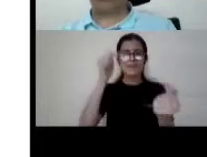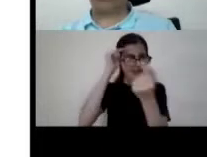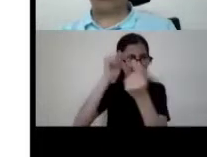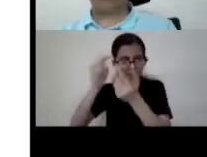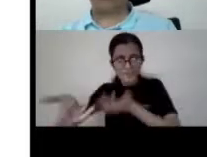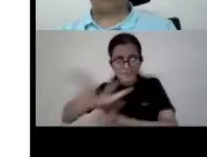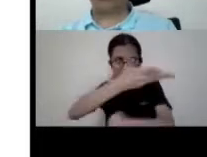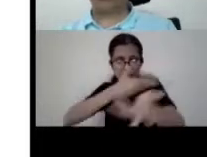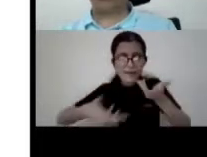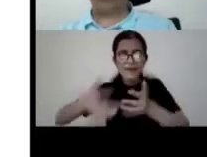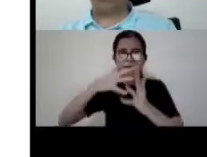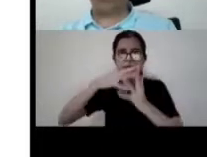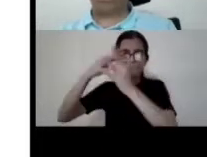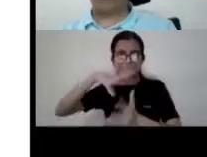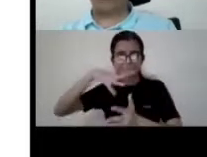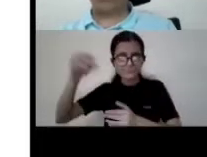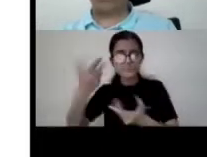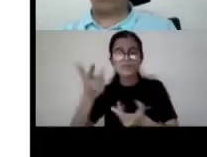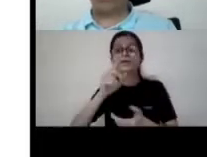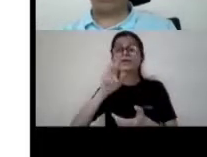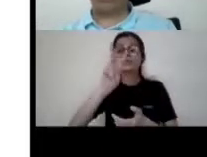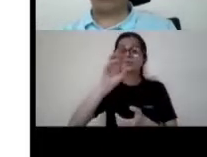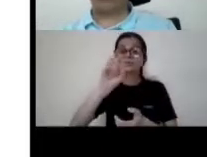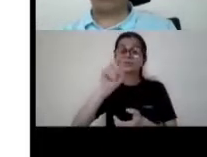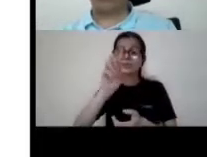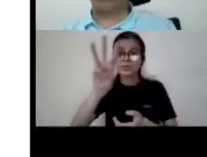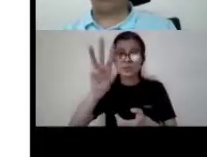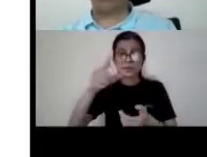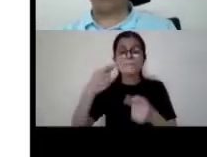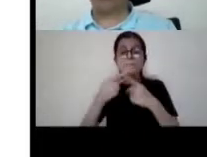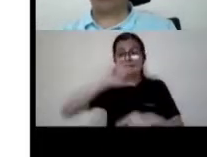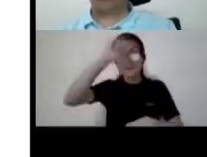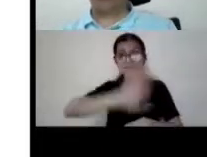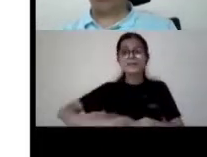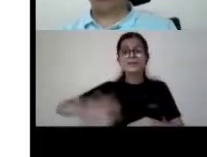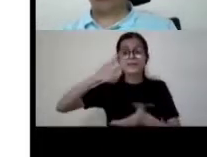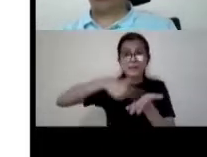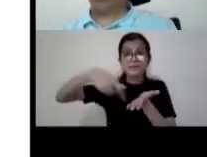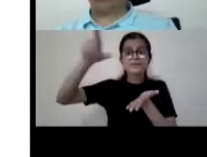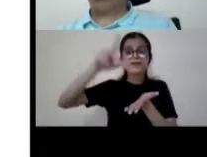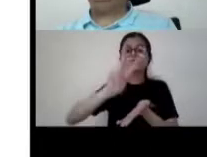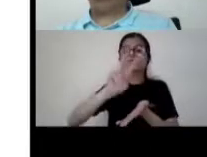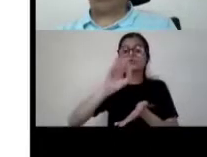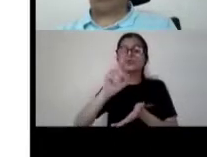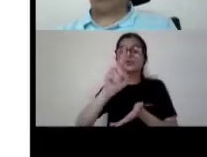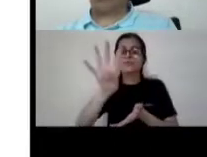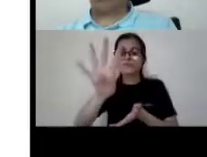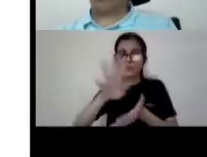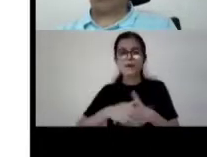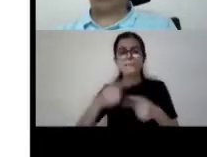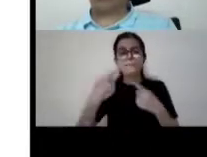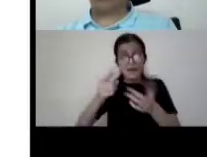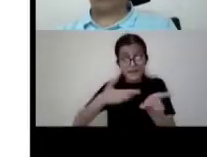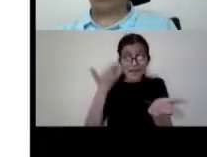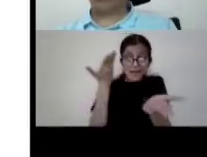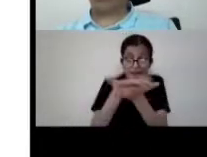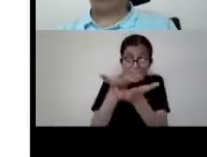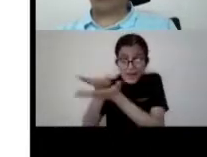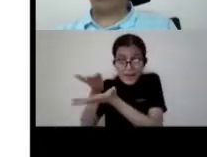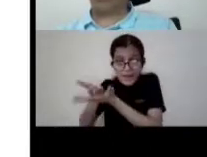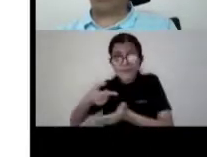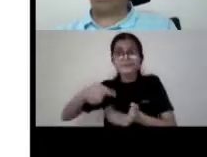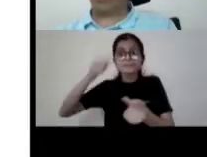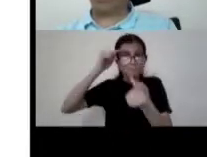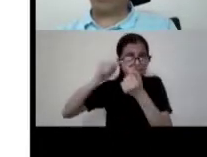2013 india ratified that treaty in 2014 but to implement that treaty the